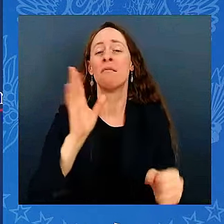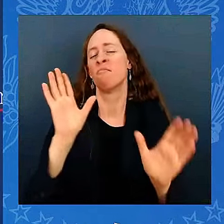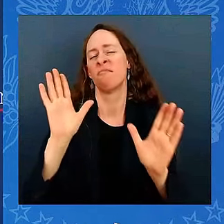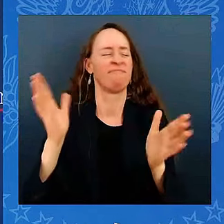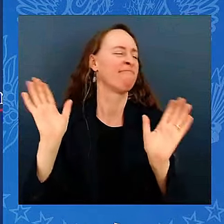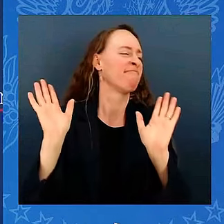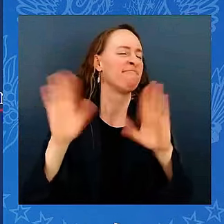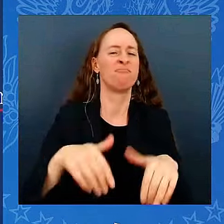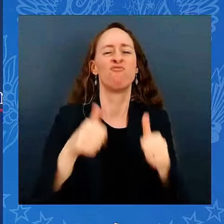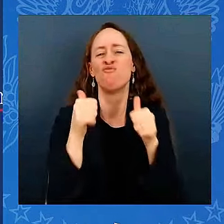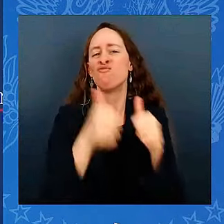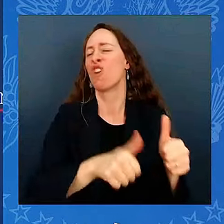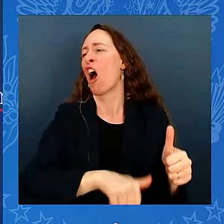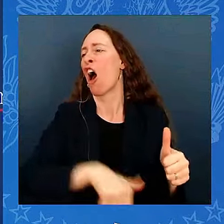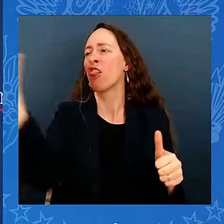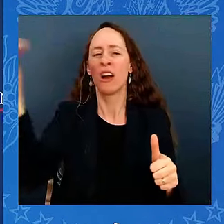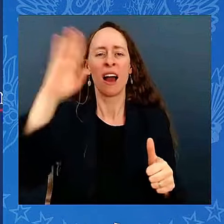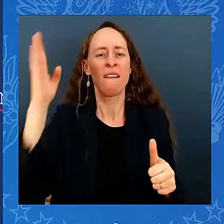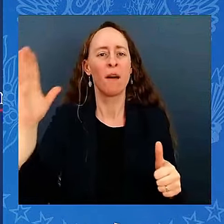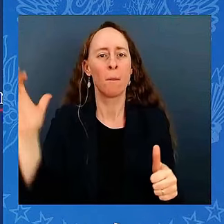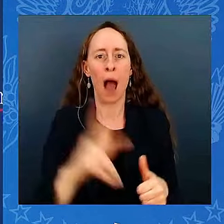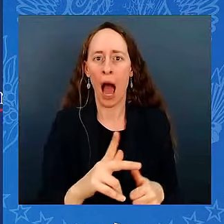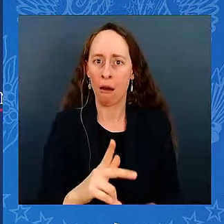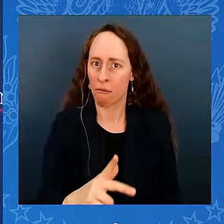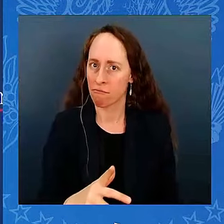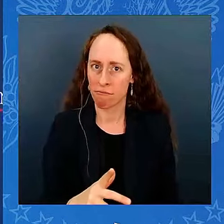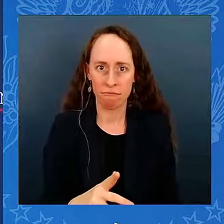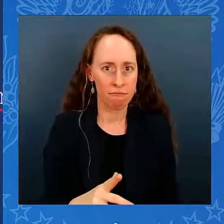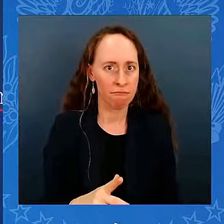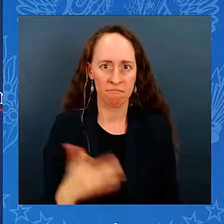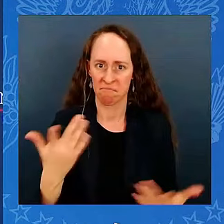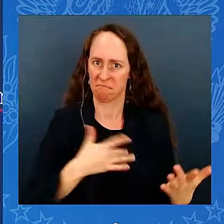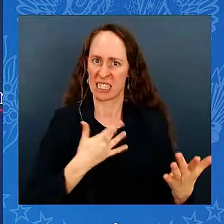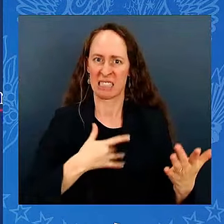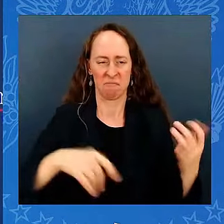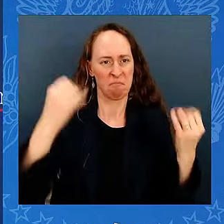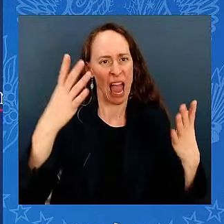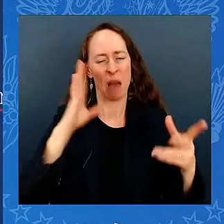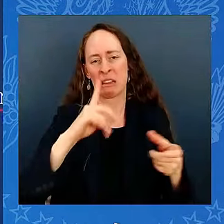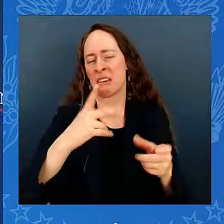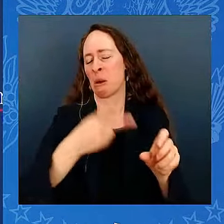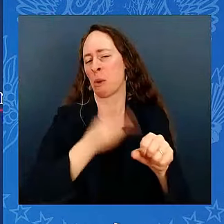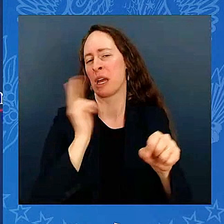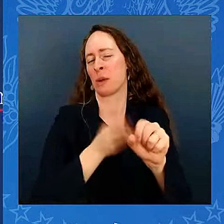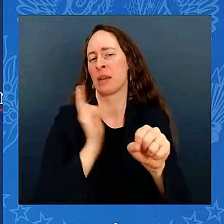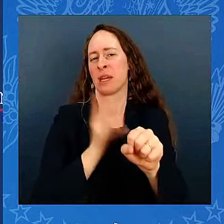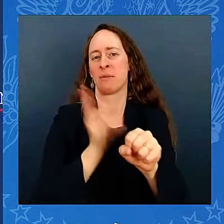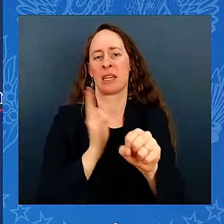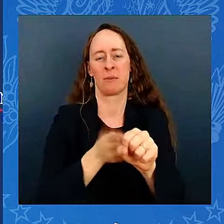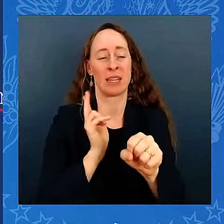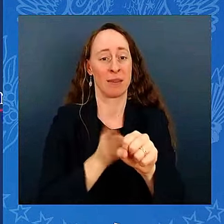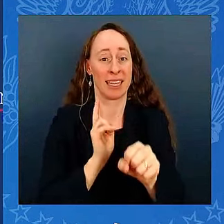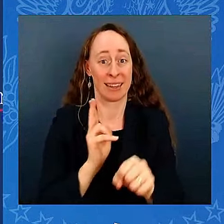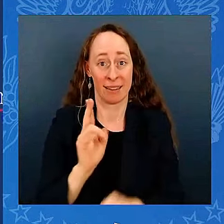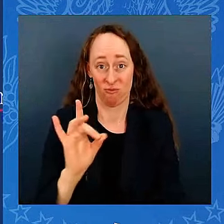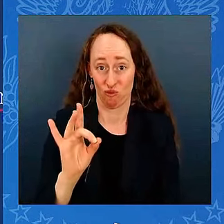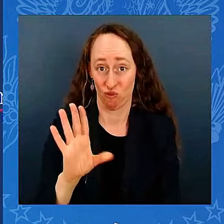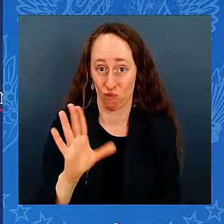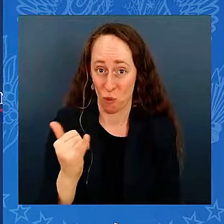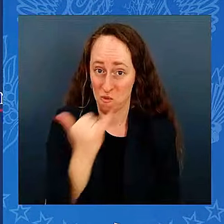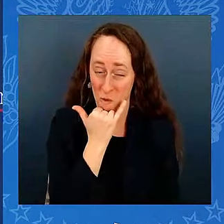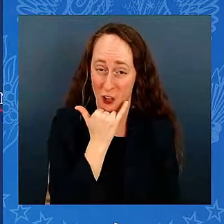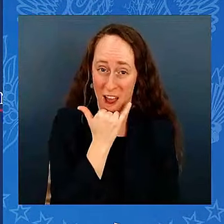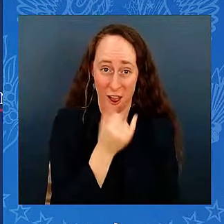Resignation. Well, to state the obvious, they were dead wrong. We now have the highest working-age